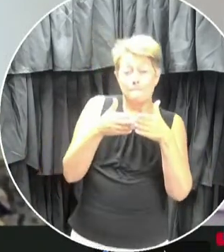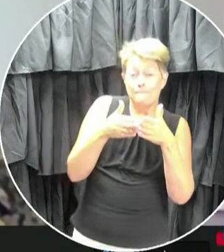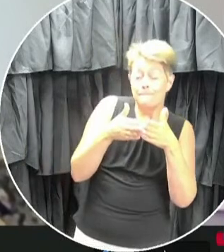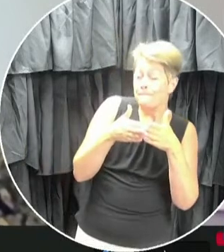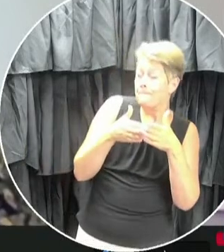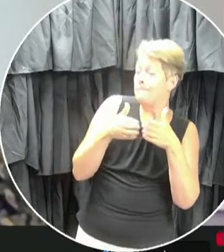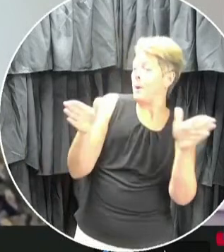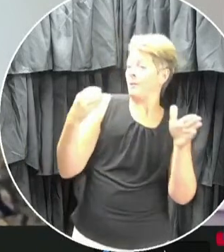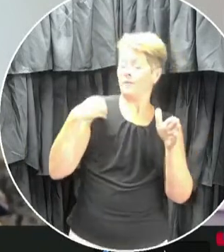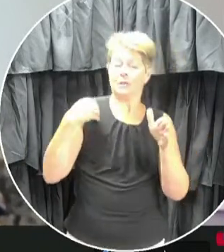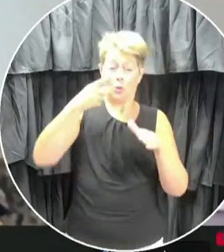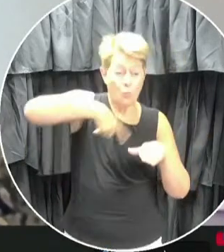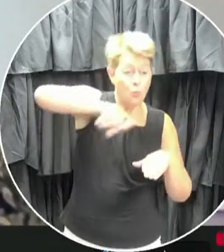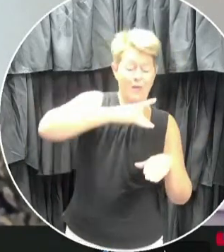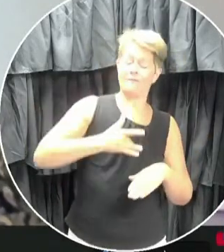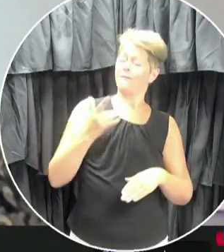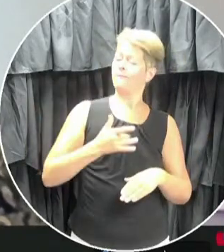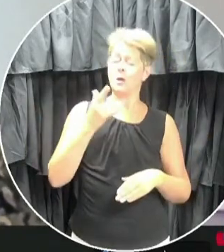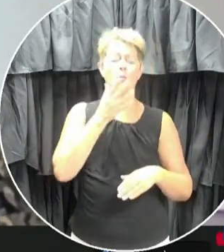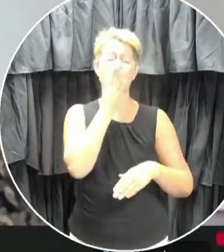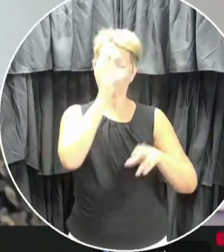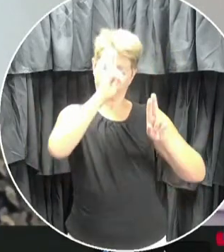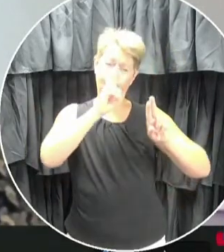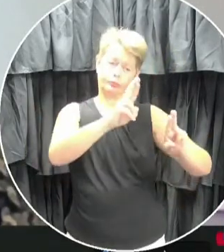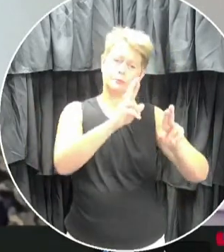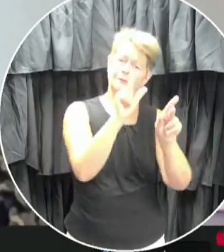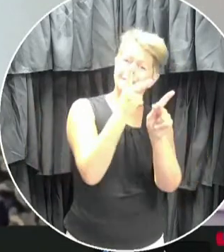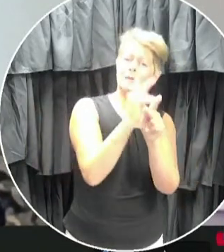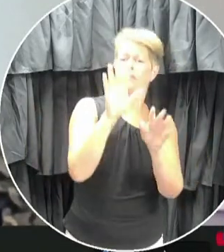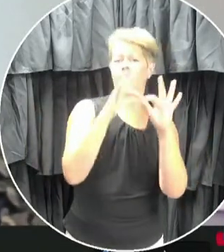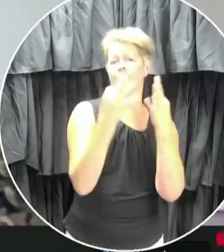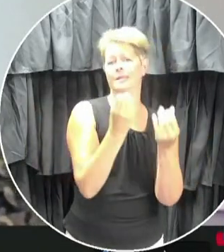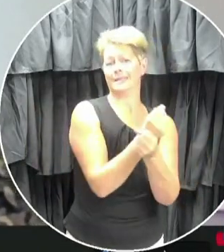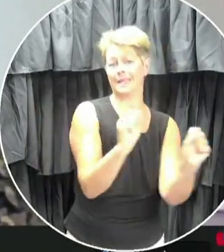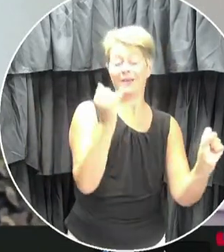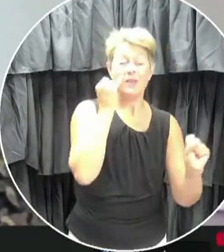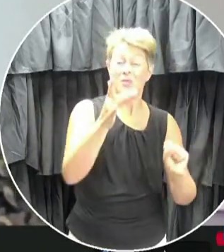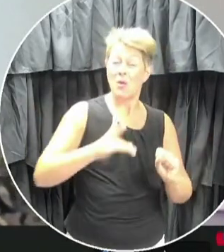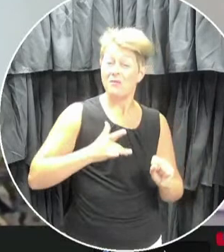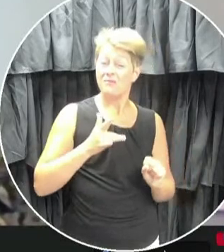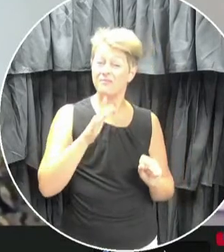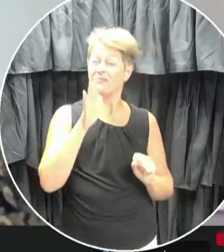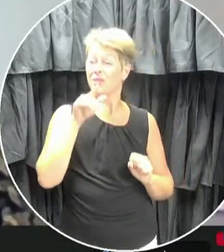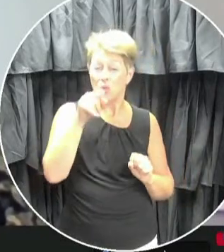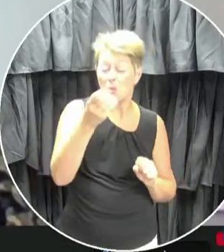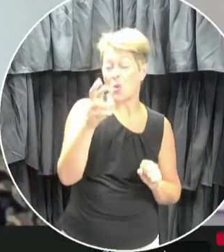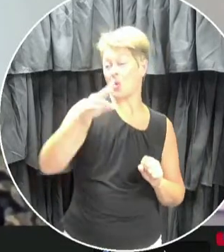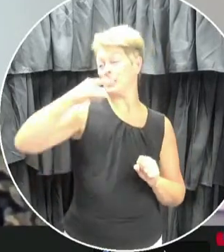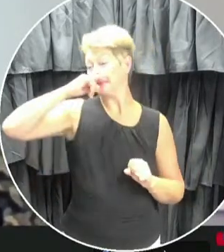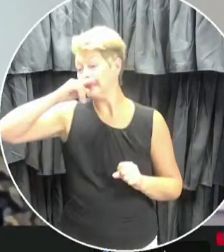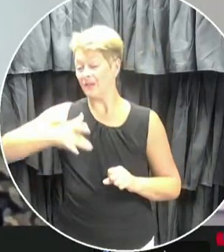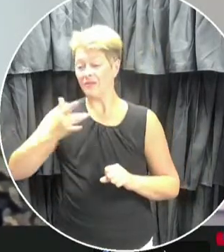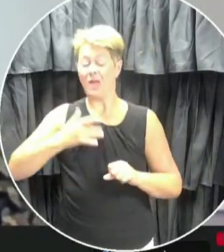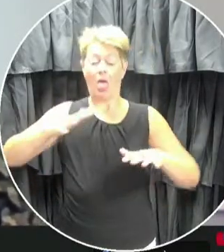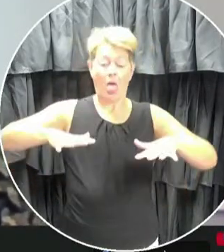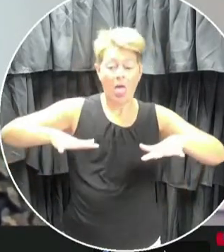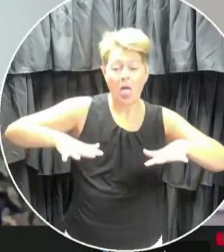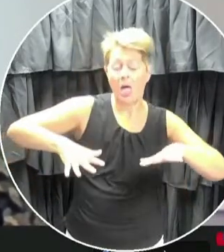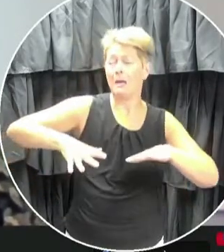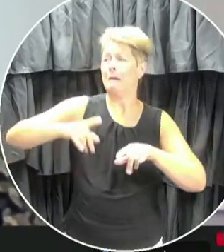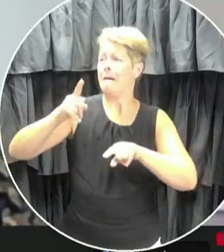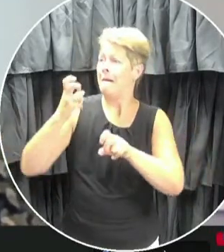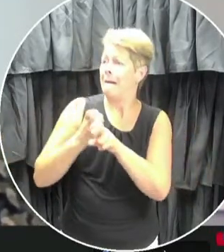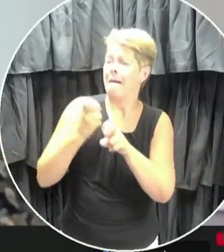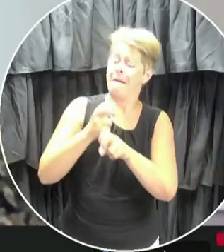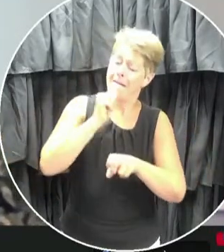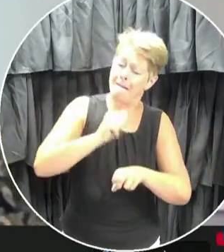to help keep you and your families safe. If you or your child is experiencing feelings of anxiety or finding it difficult to cope, I would encourage